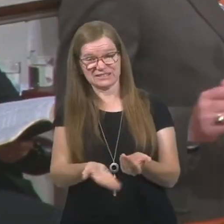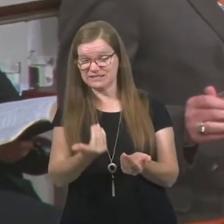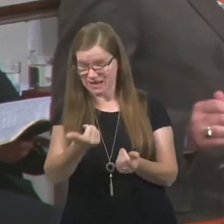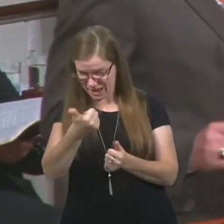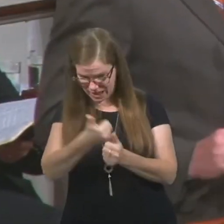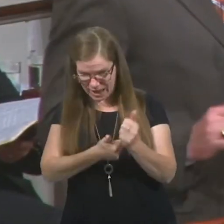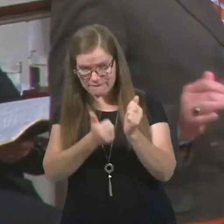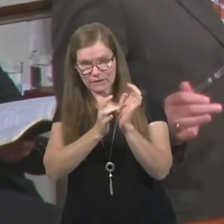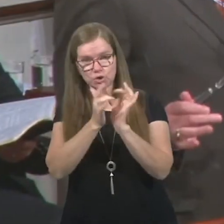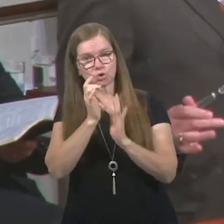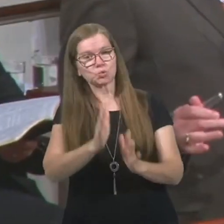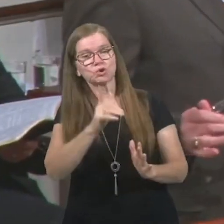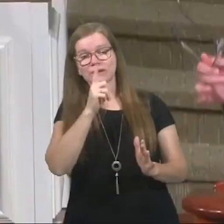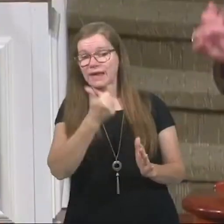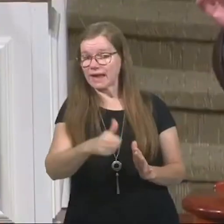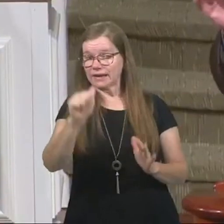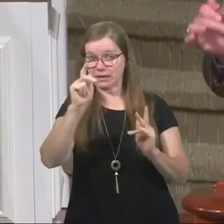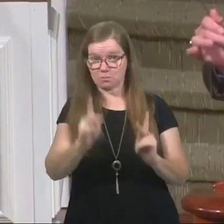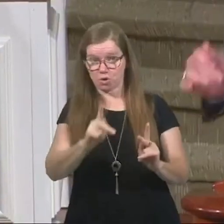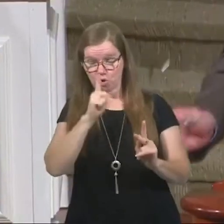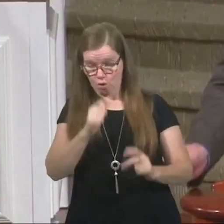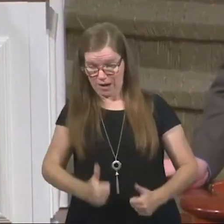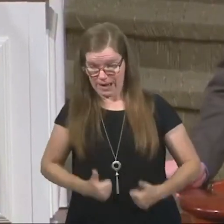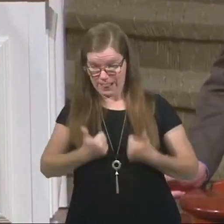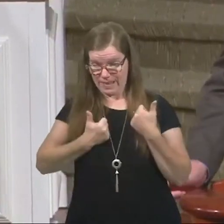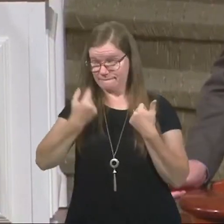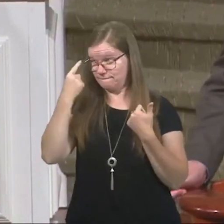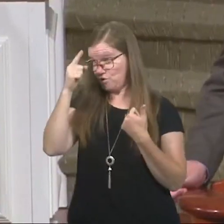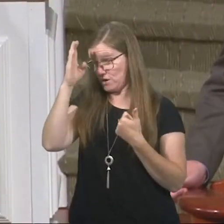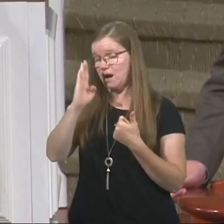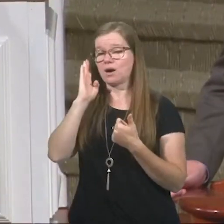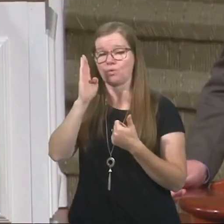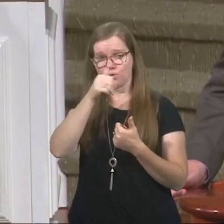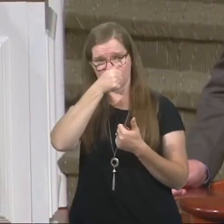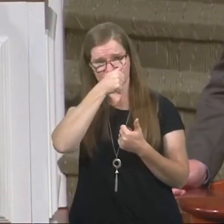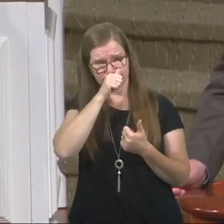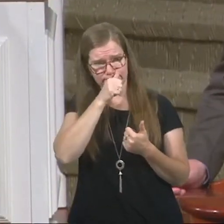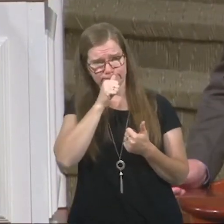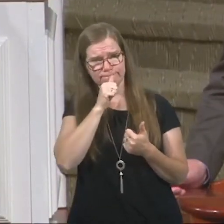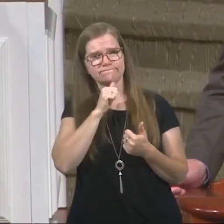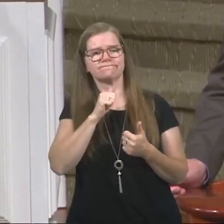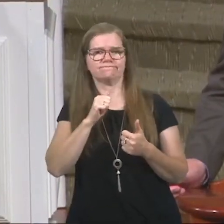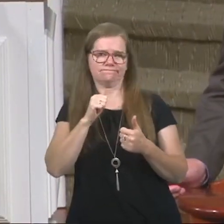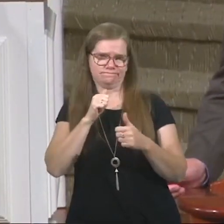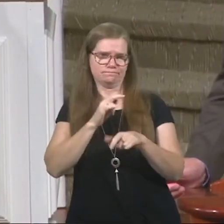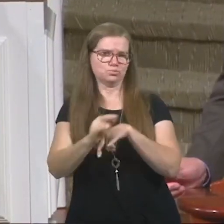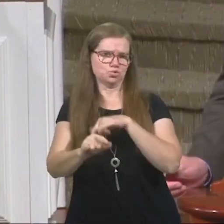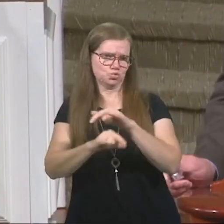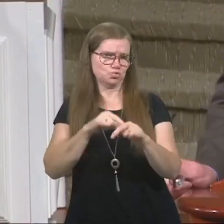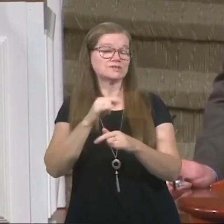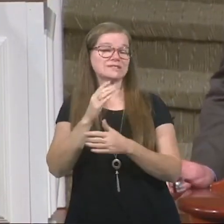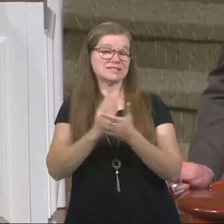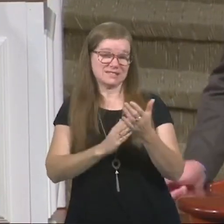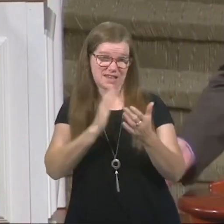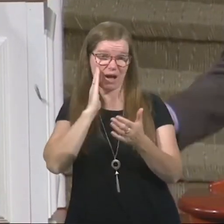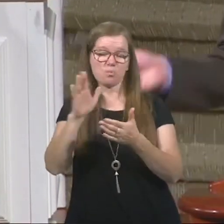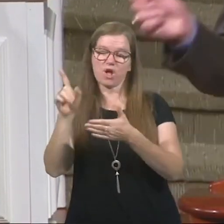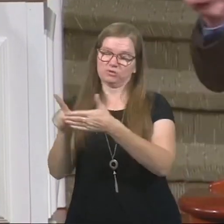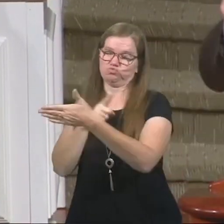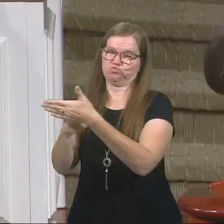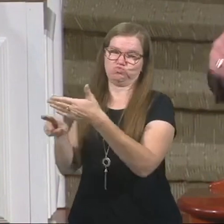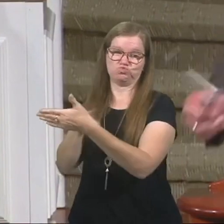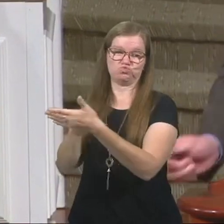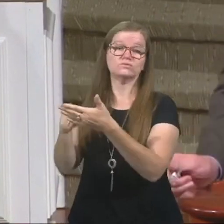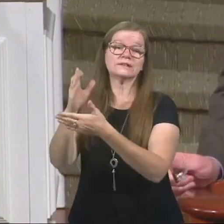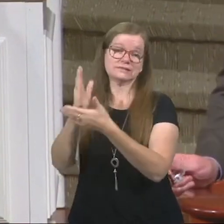Every Christian, anyone who lives godly in Christ Jesus is going to suffer some persecution. Most of it will be slanderous, and then some of it